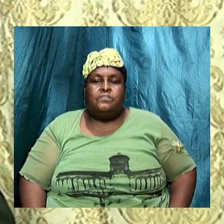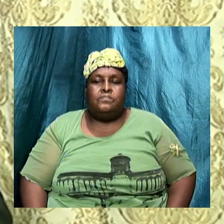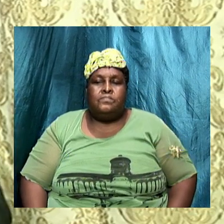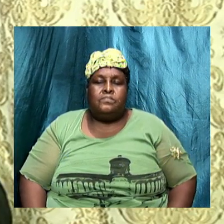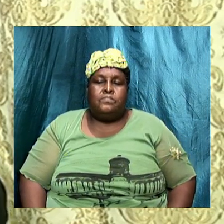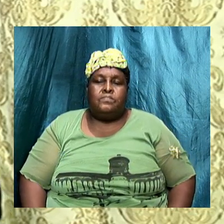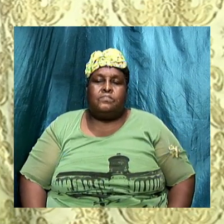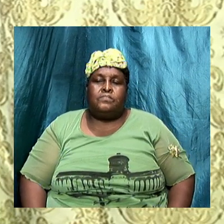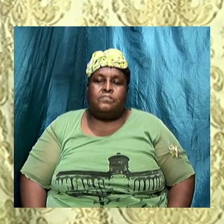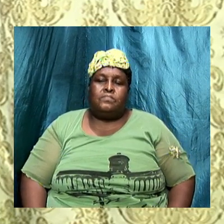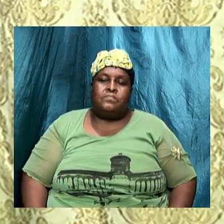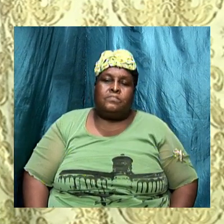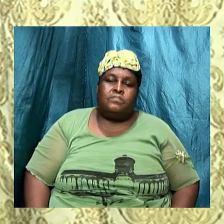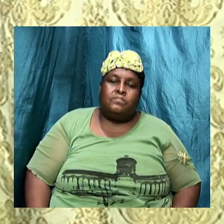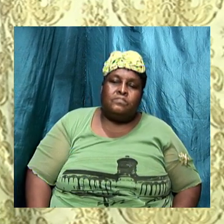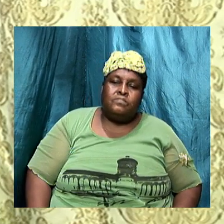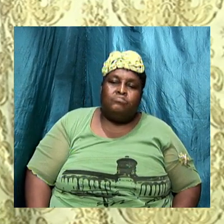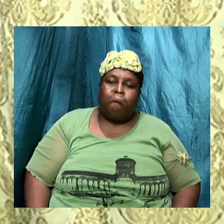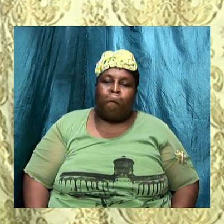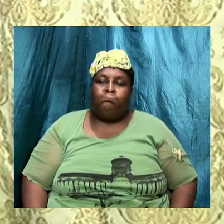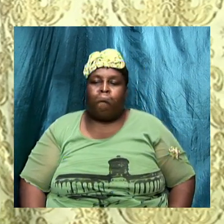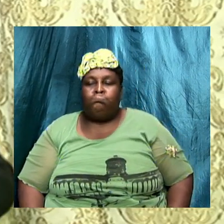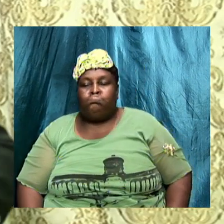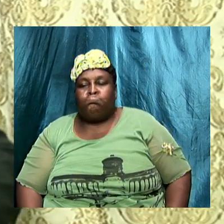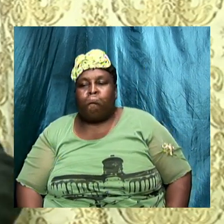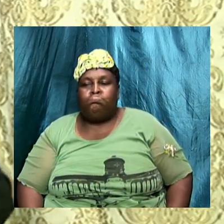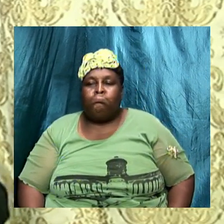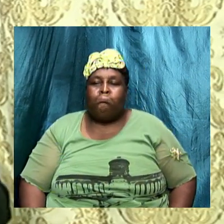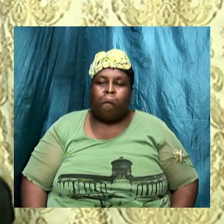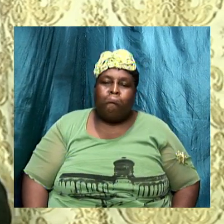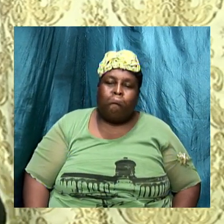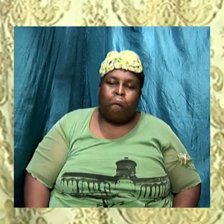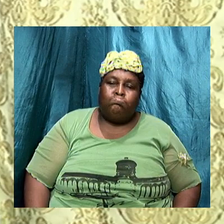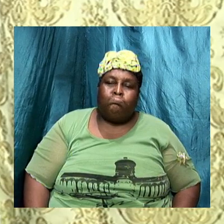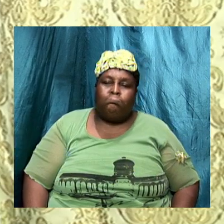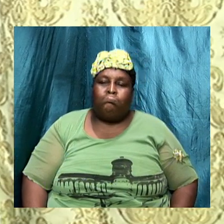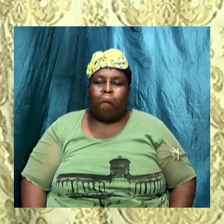let's go from 14 to 17